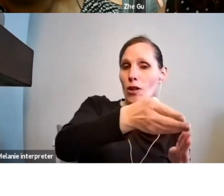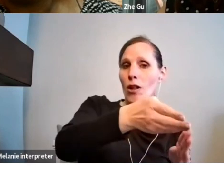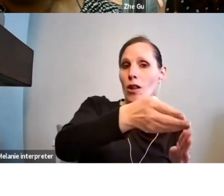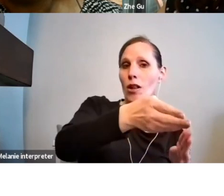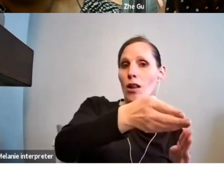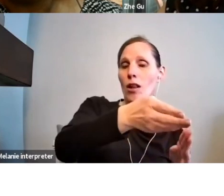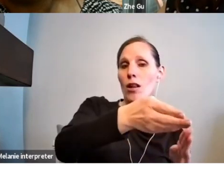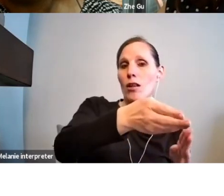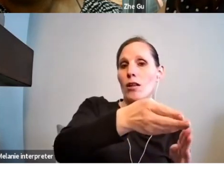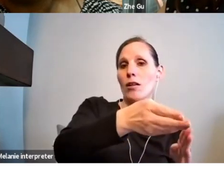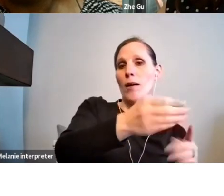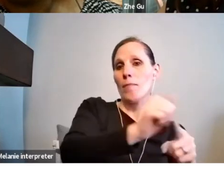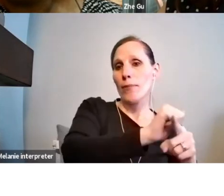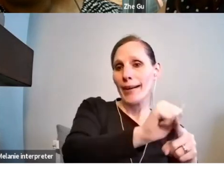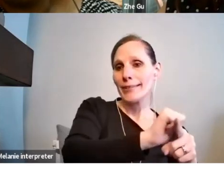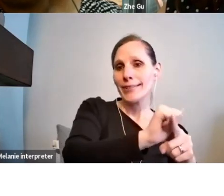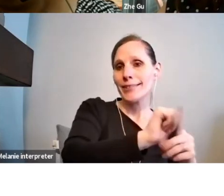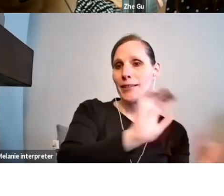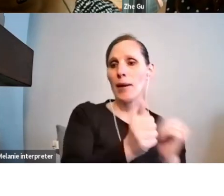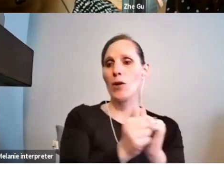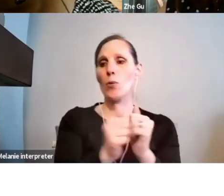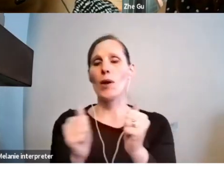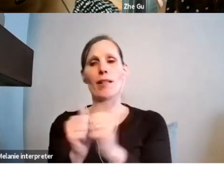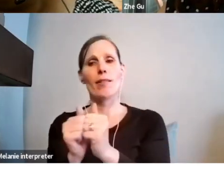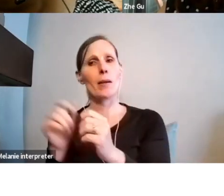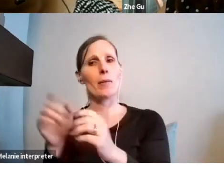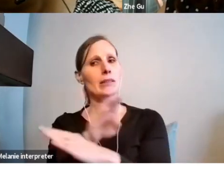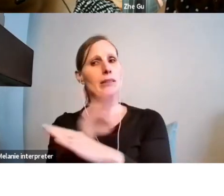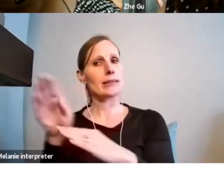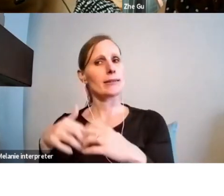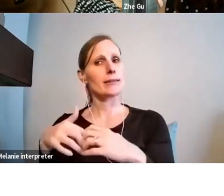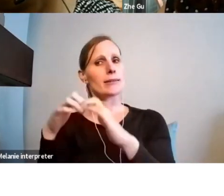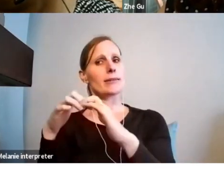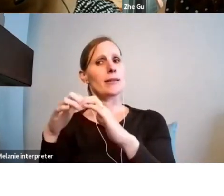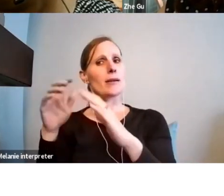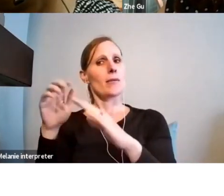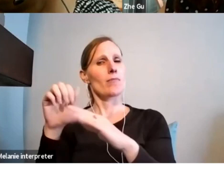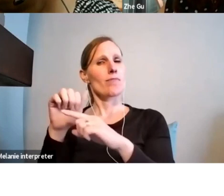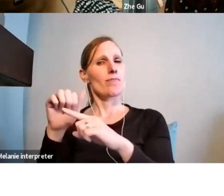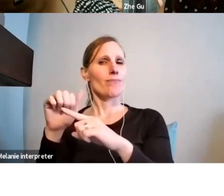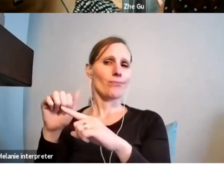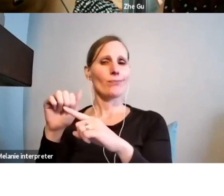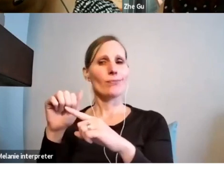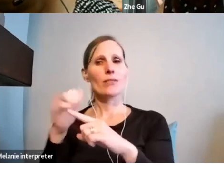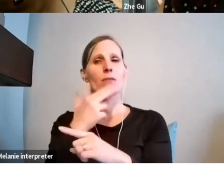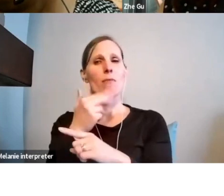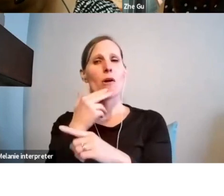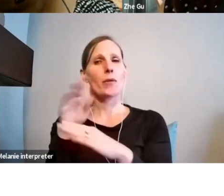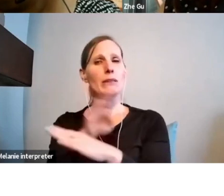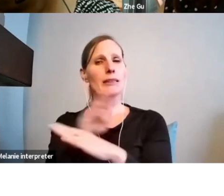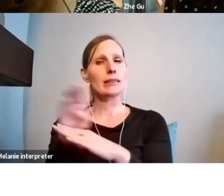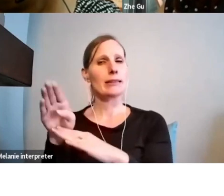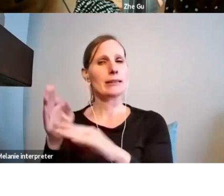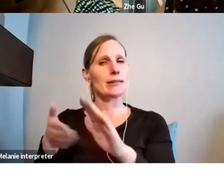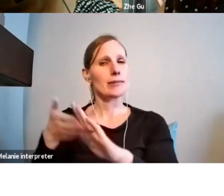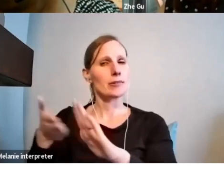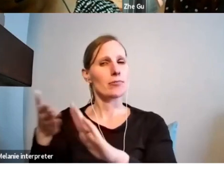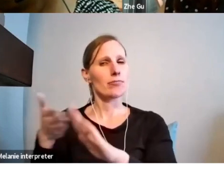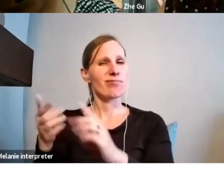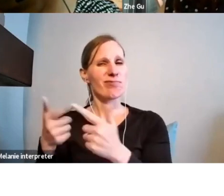versus like a business-oriented practice or like a small business or commercial practice?